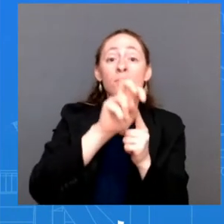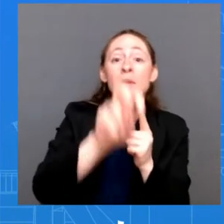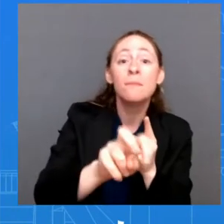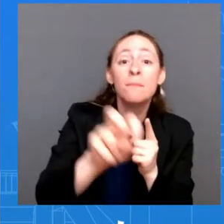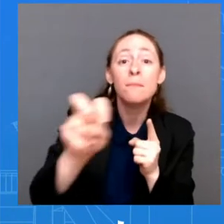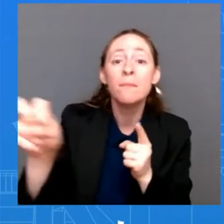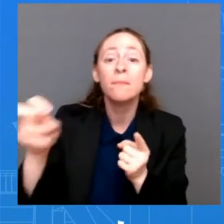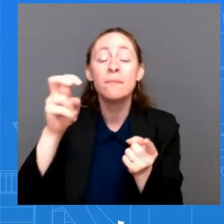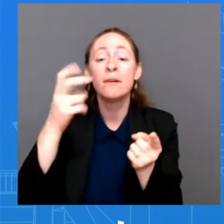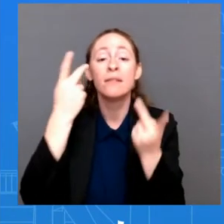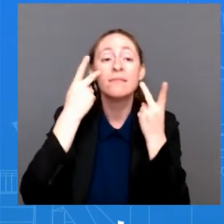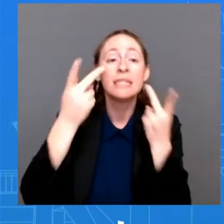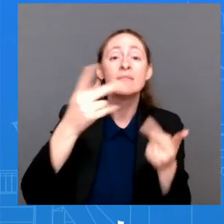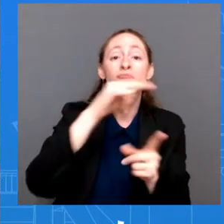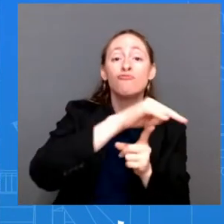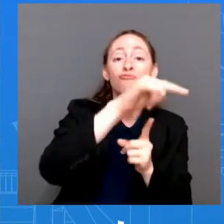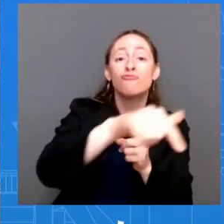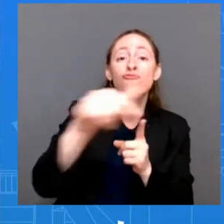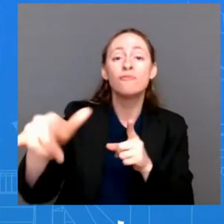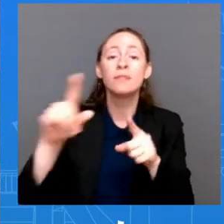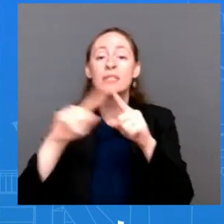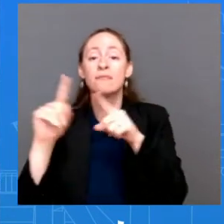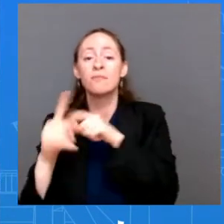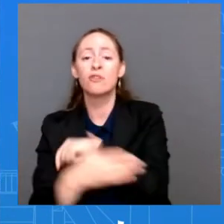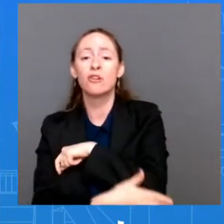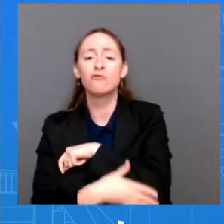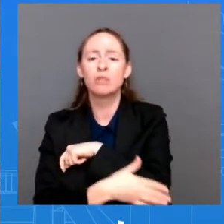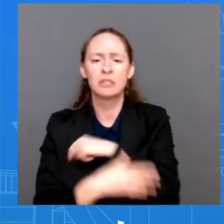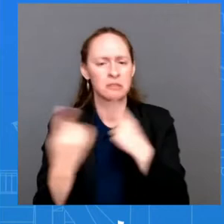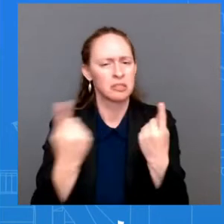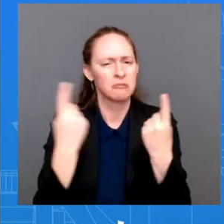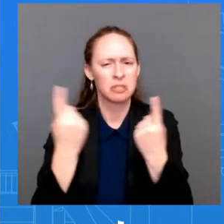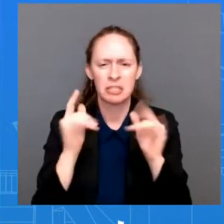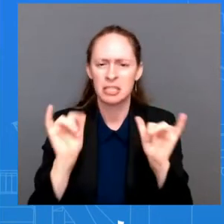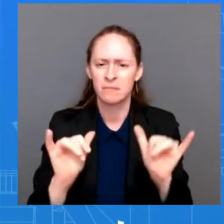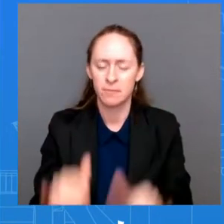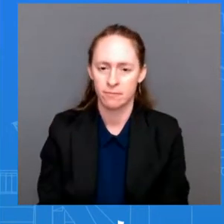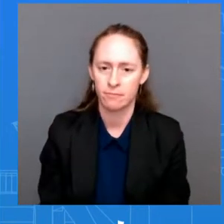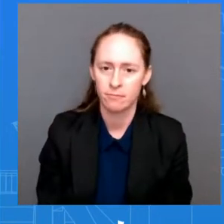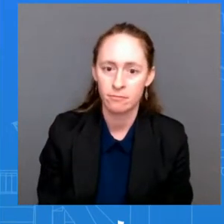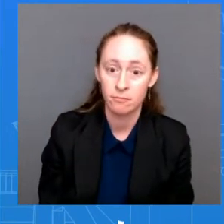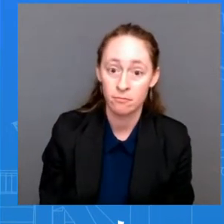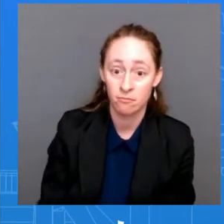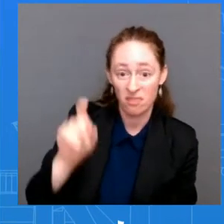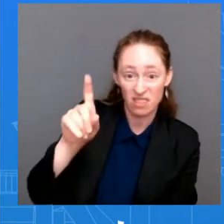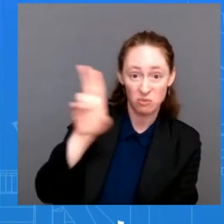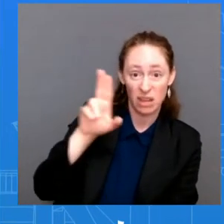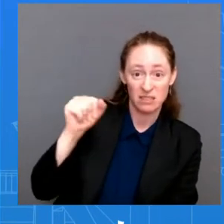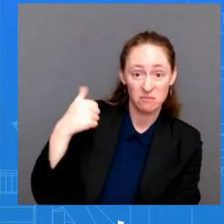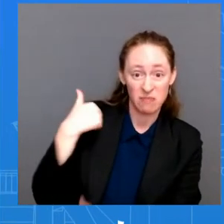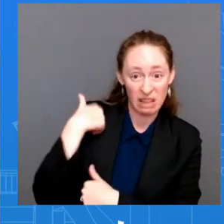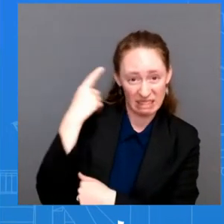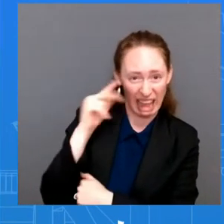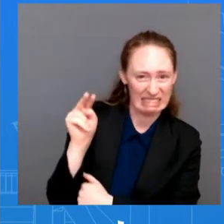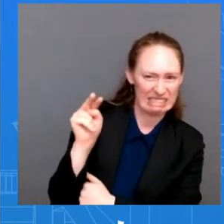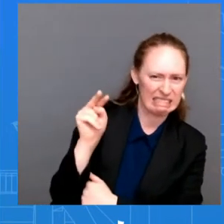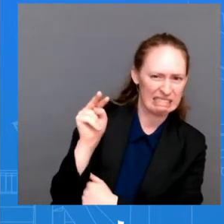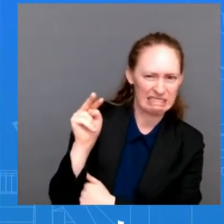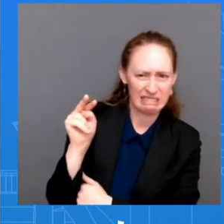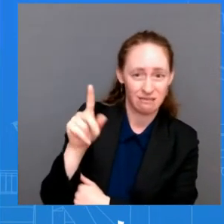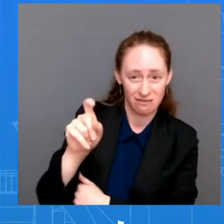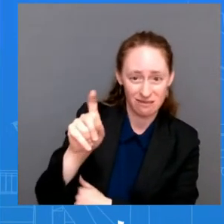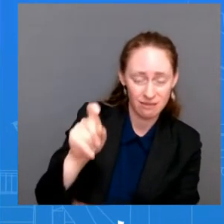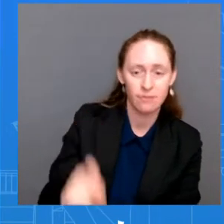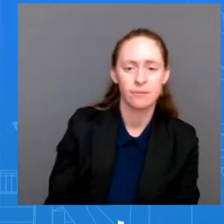to the rest of this trip. Does the U.S. military still think it's not a good idea? would refer you to the military. Again, we as a national